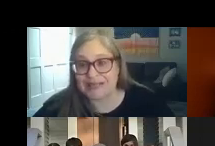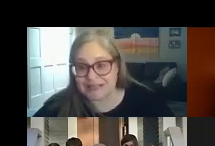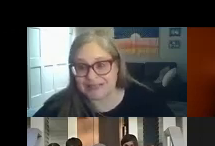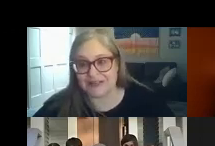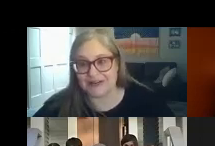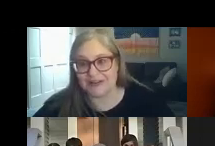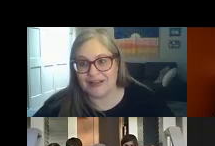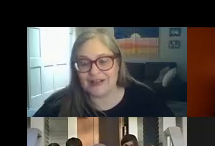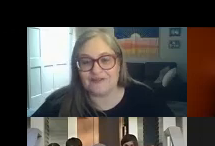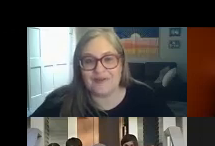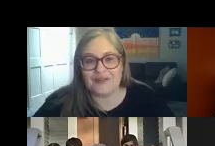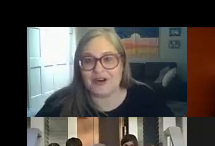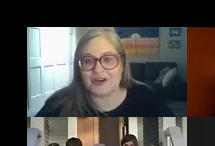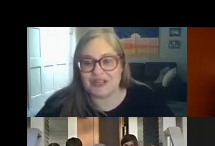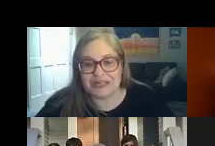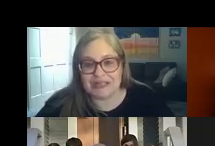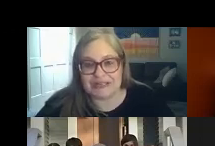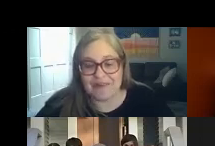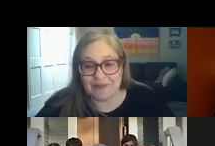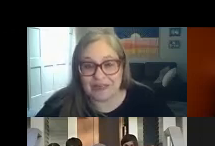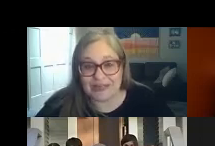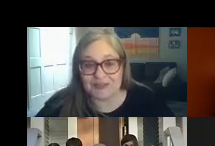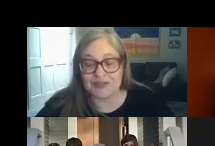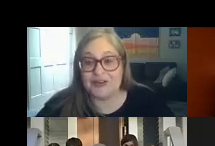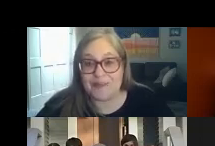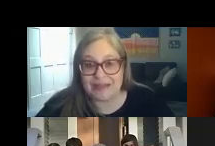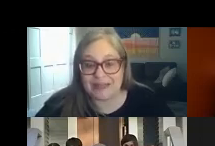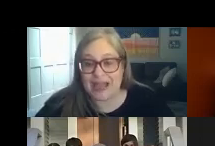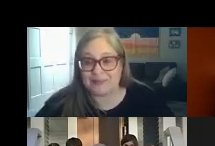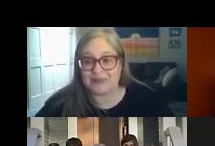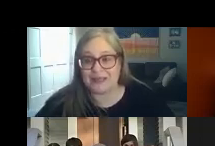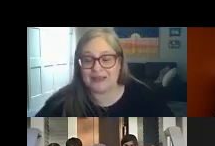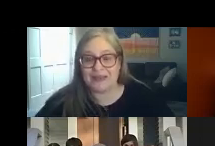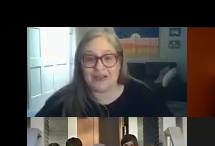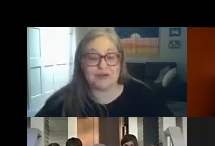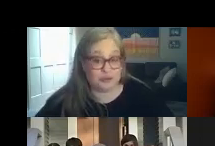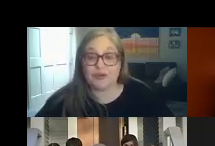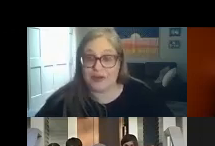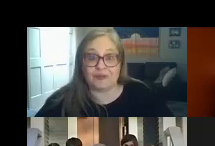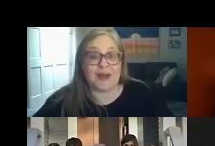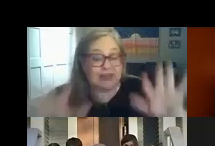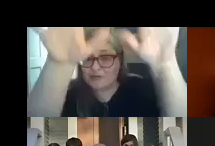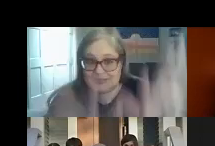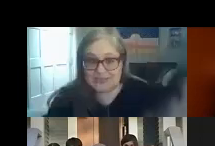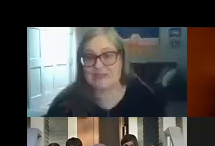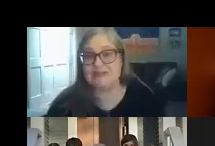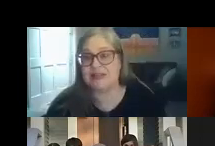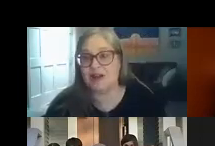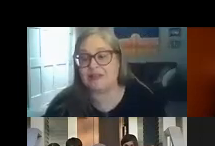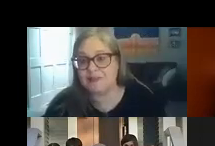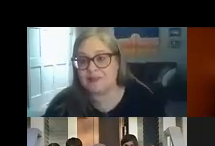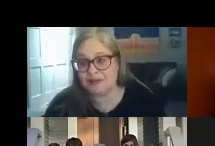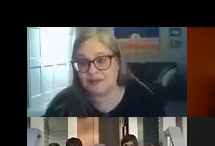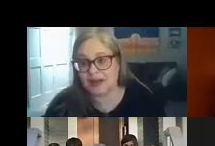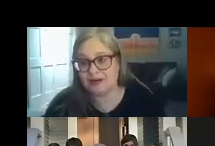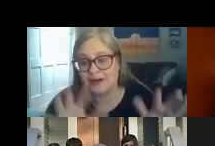meetings easier if you have an urgent need to have a meeting so you can amend the iep you you have a right to insist that